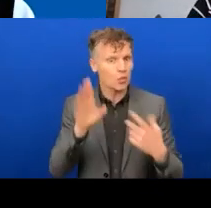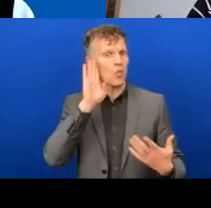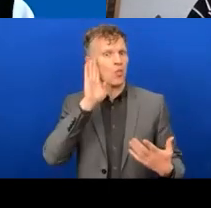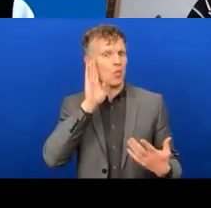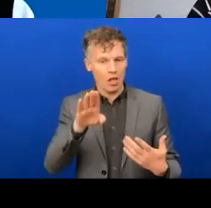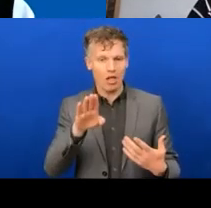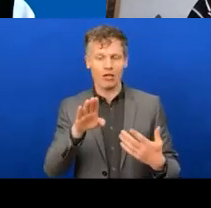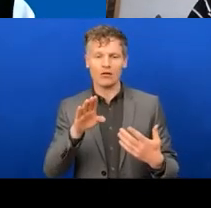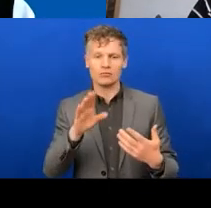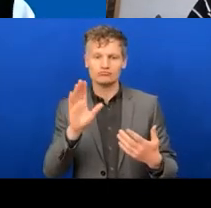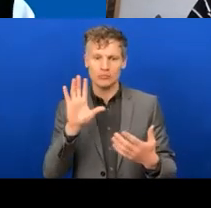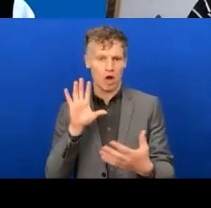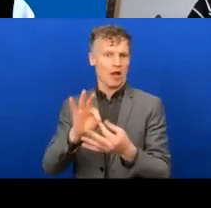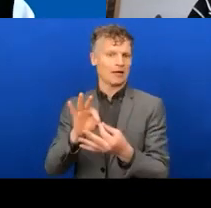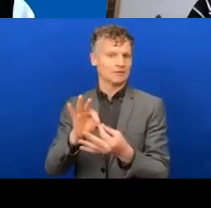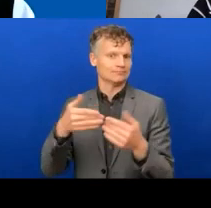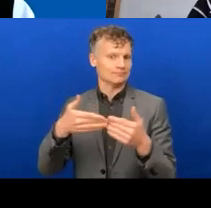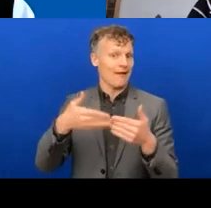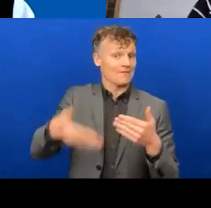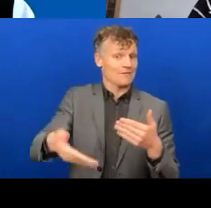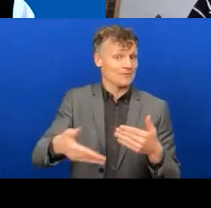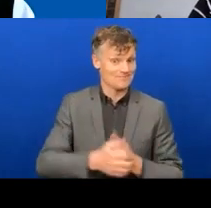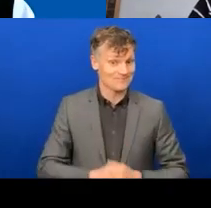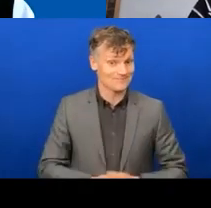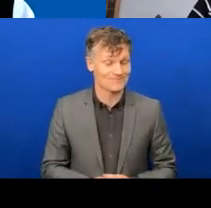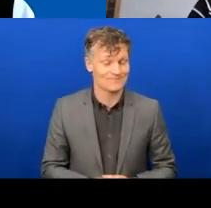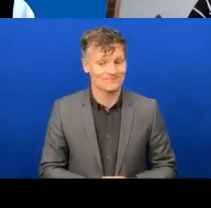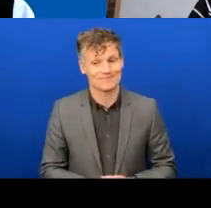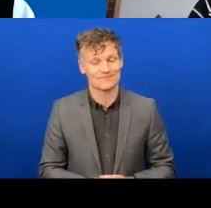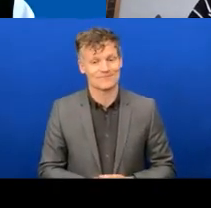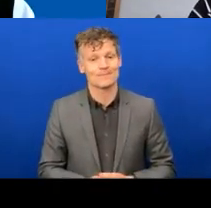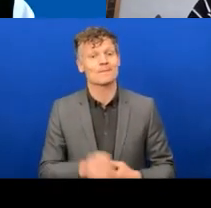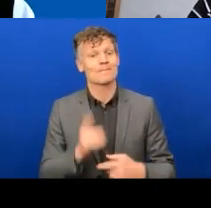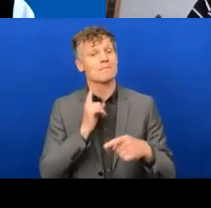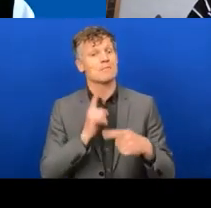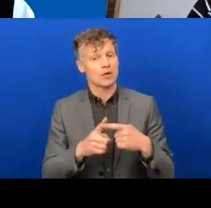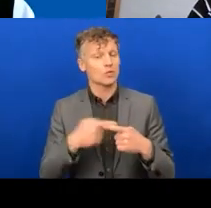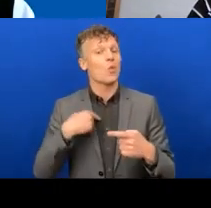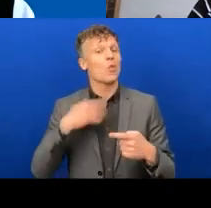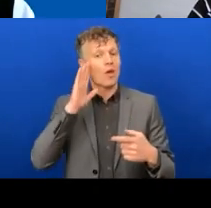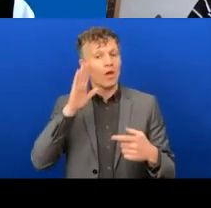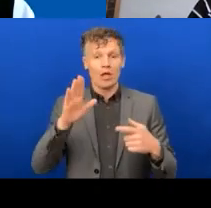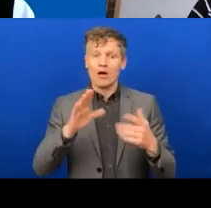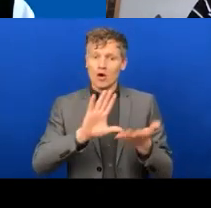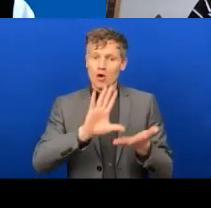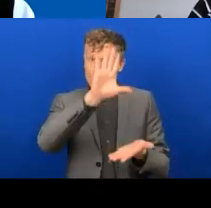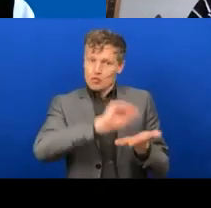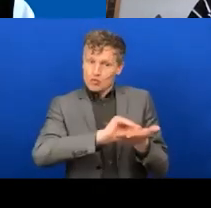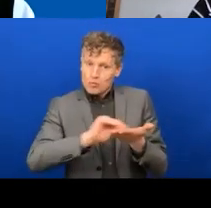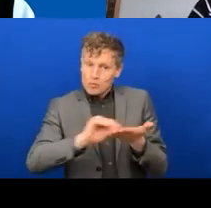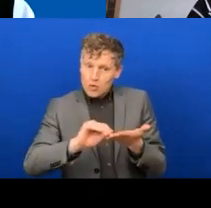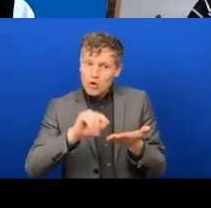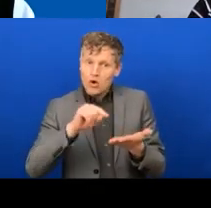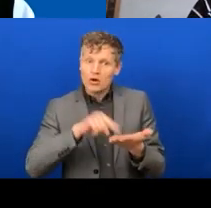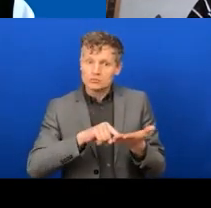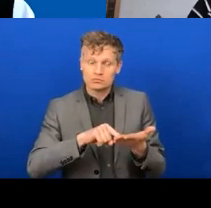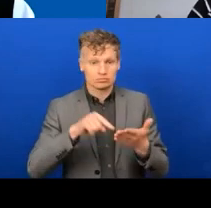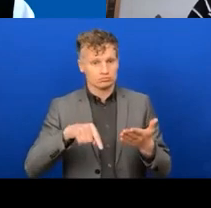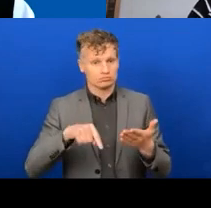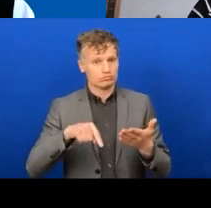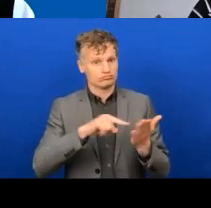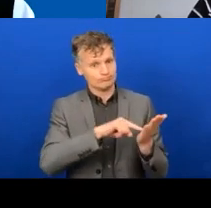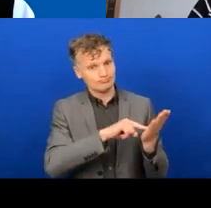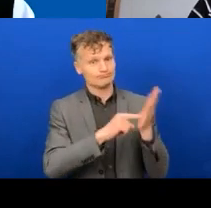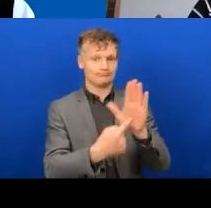we've not been able to respond to directly today. We will make an available, a recording on, um, of this webinar and put it on the